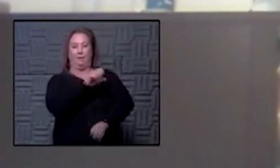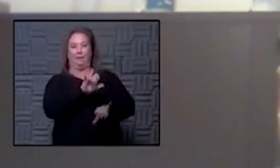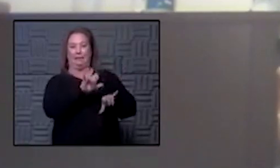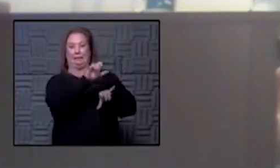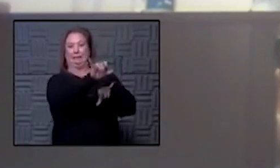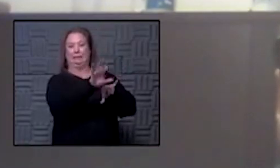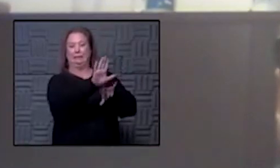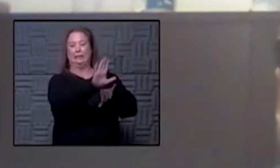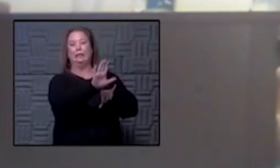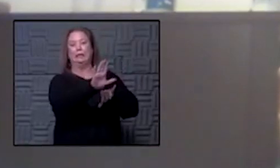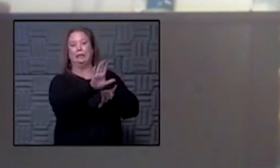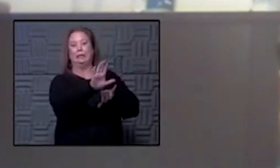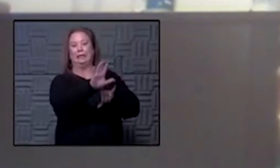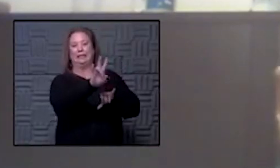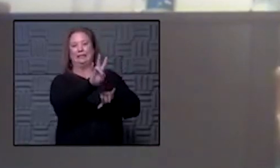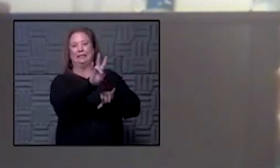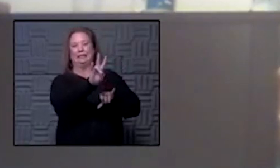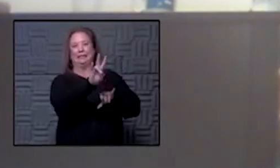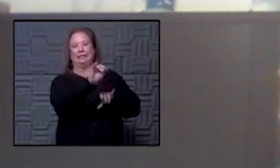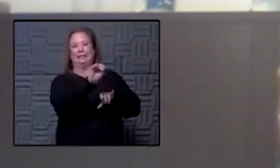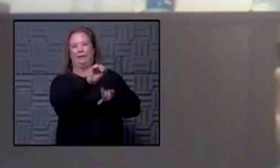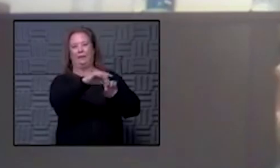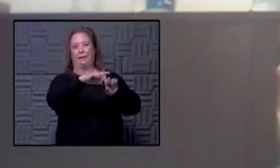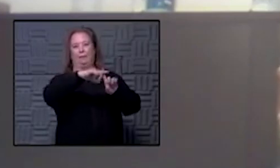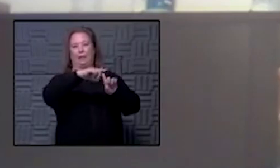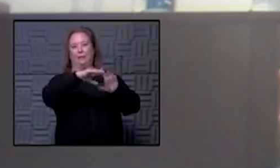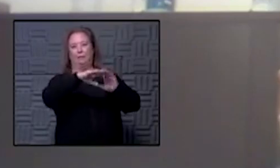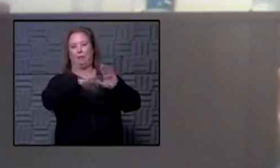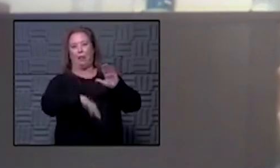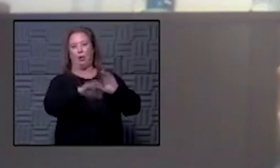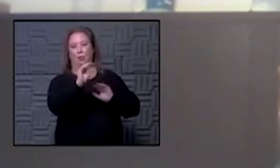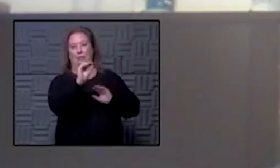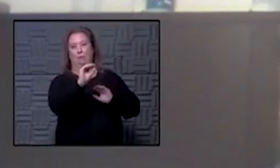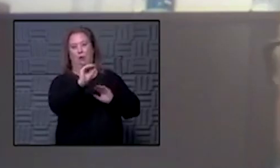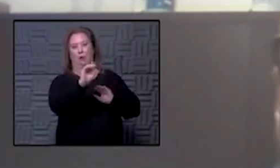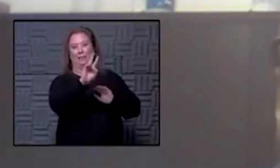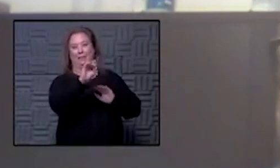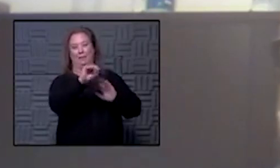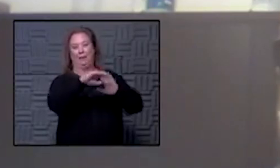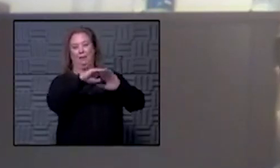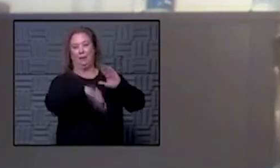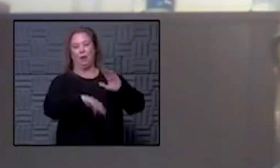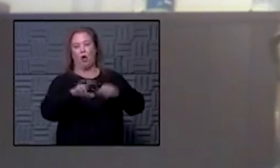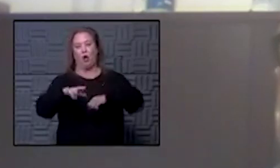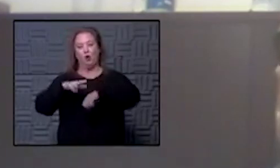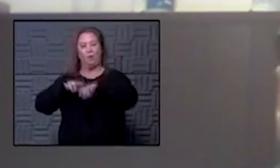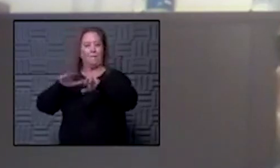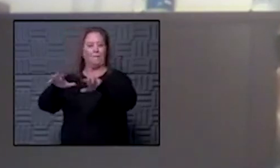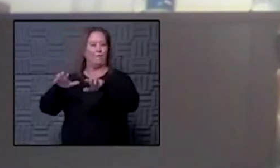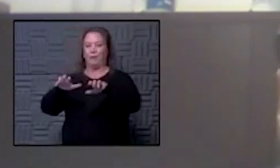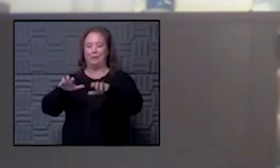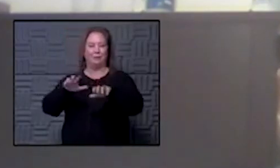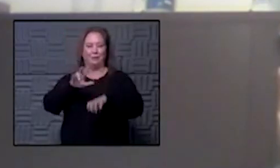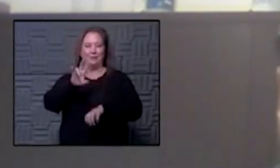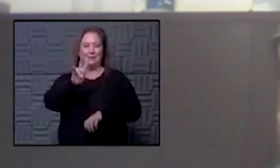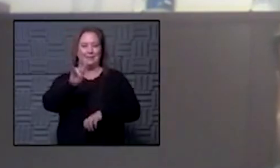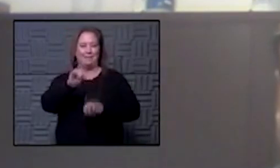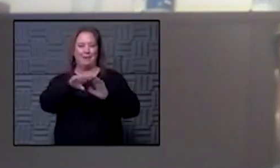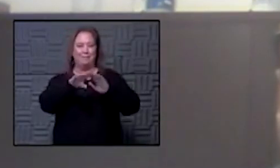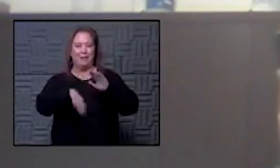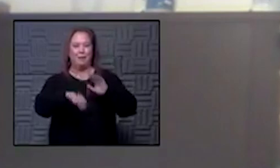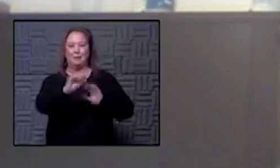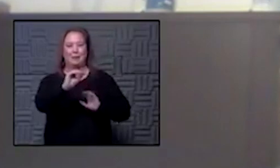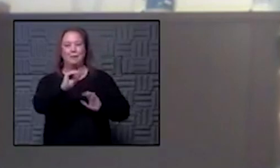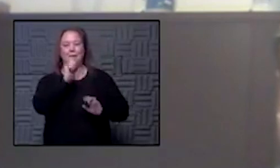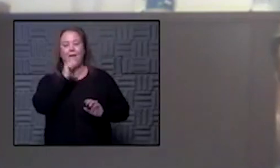at 70 plus degrees below zero which a normal freezer obviously will not do and so we have